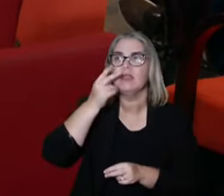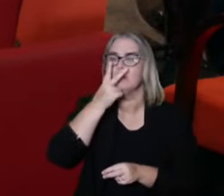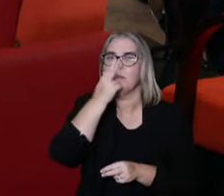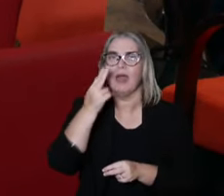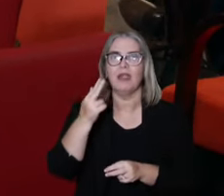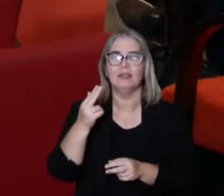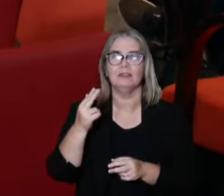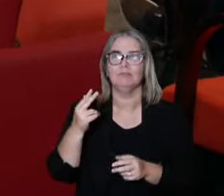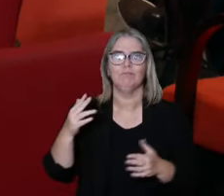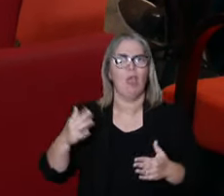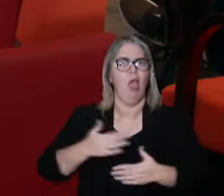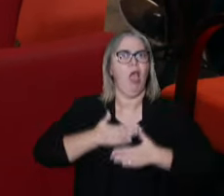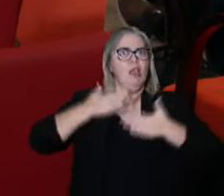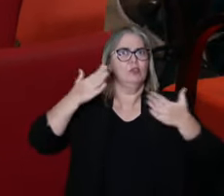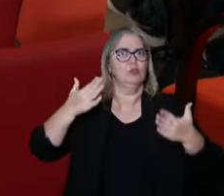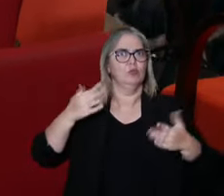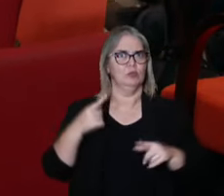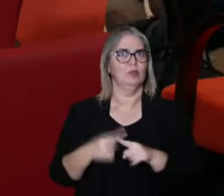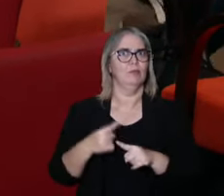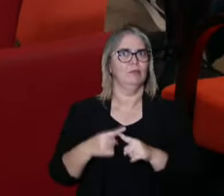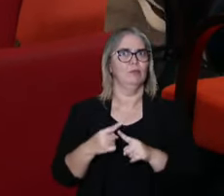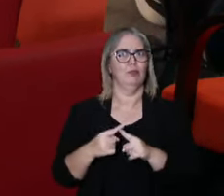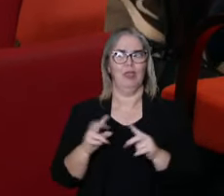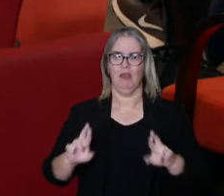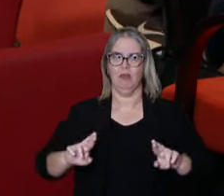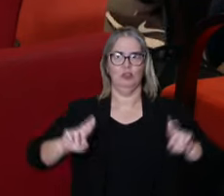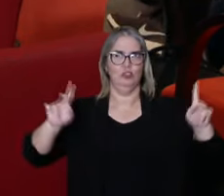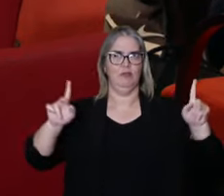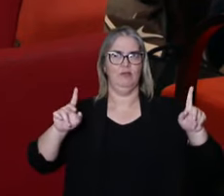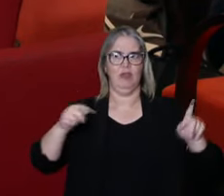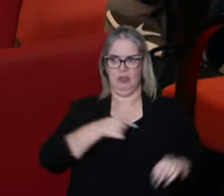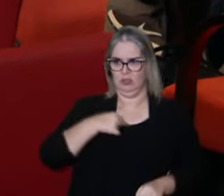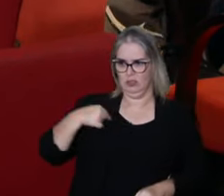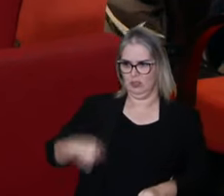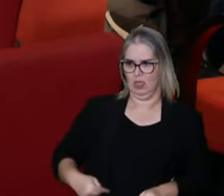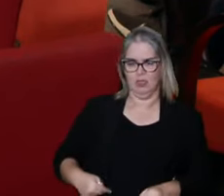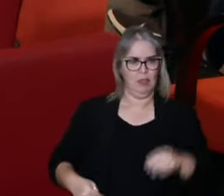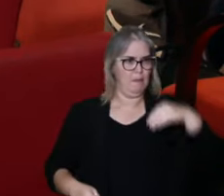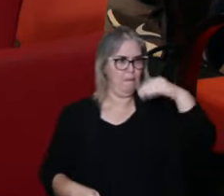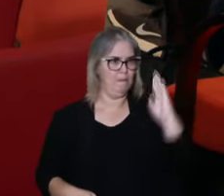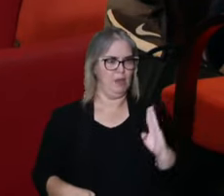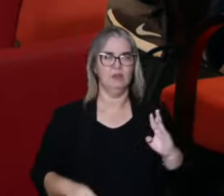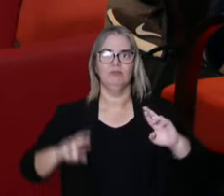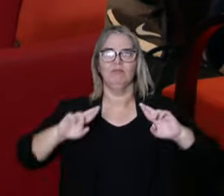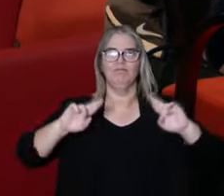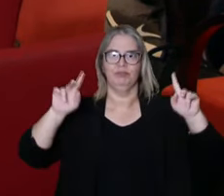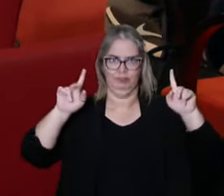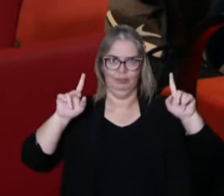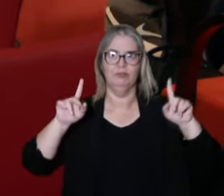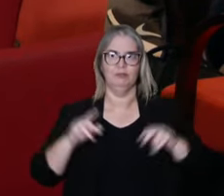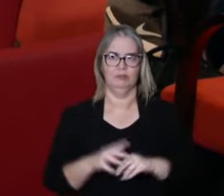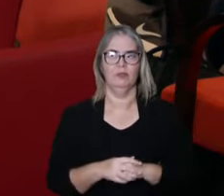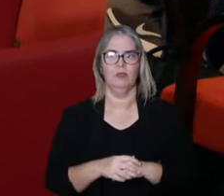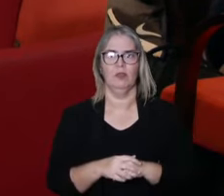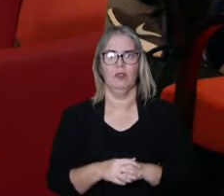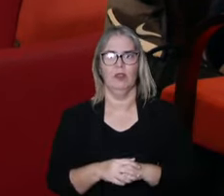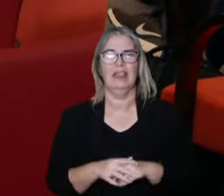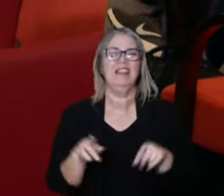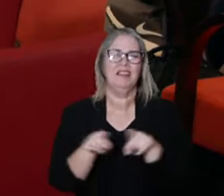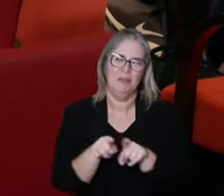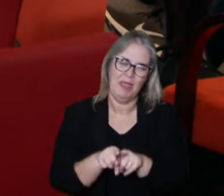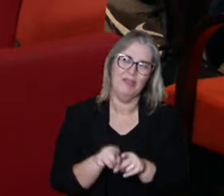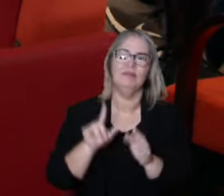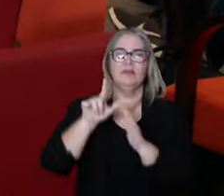And this has always been a shocking experience for the people from the Western, for the Nixon